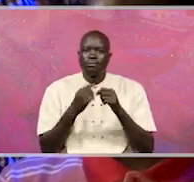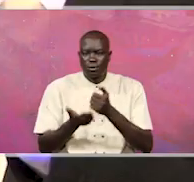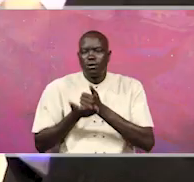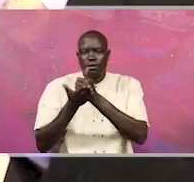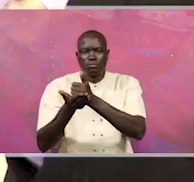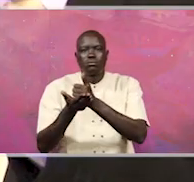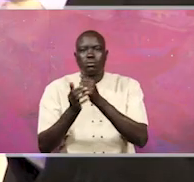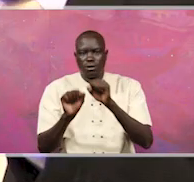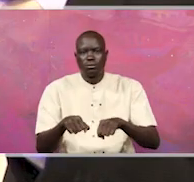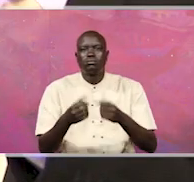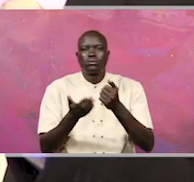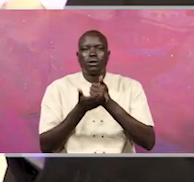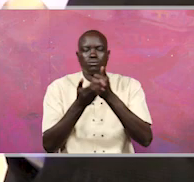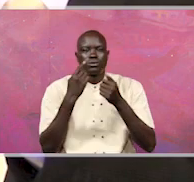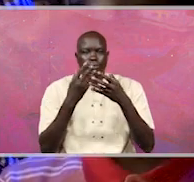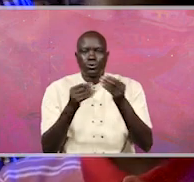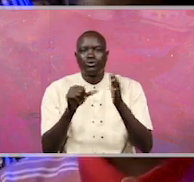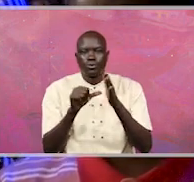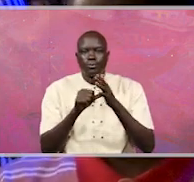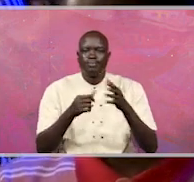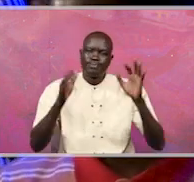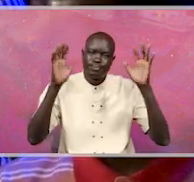or contribute to finding a solution.